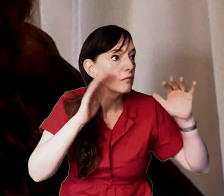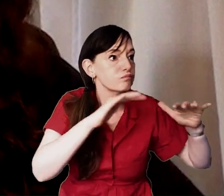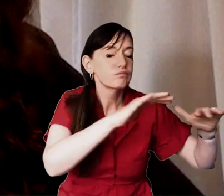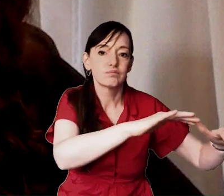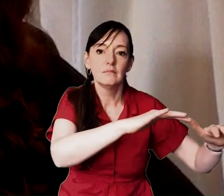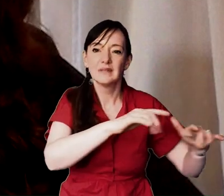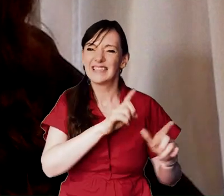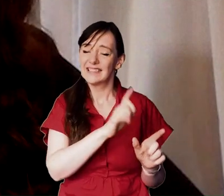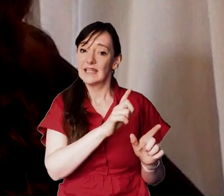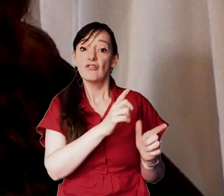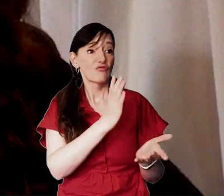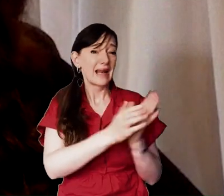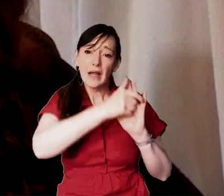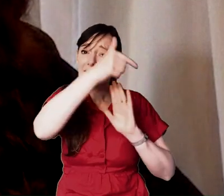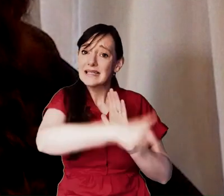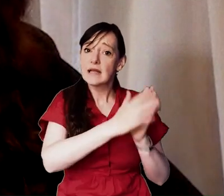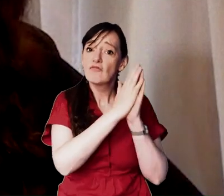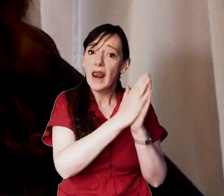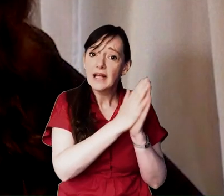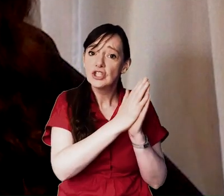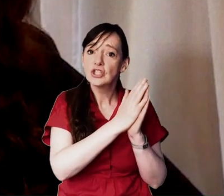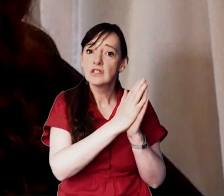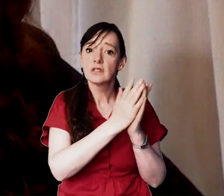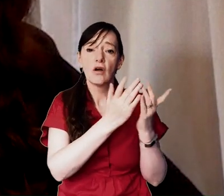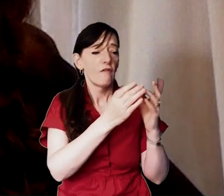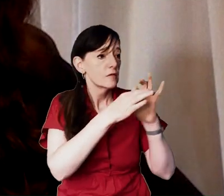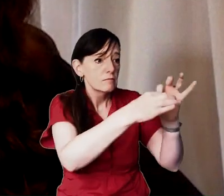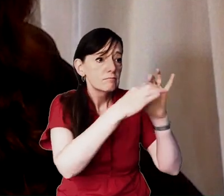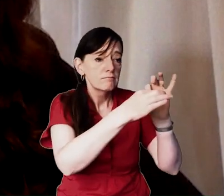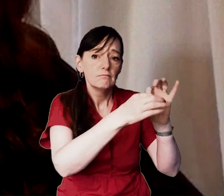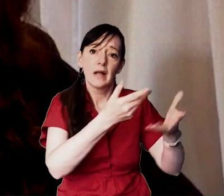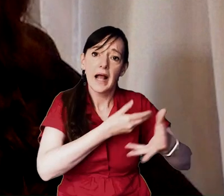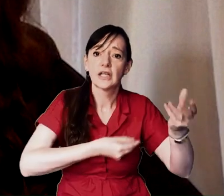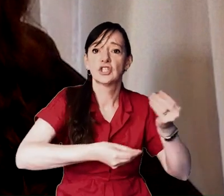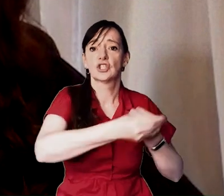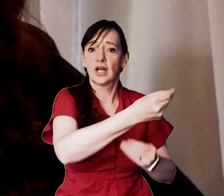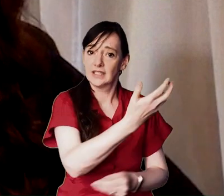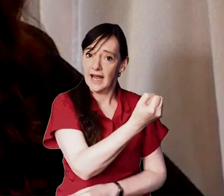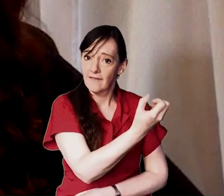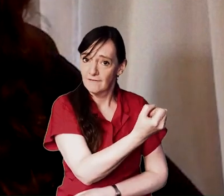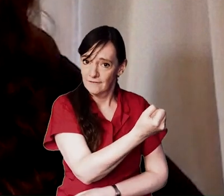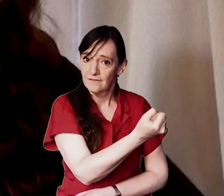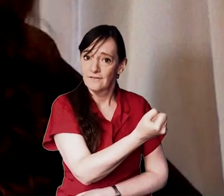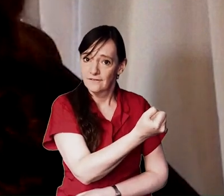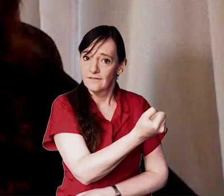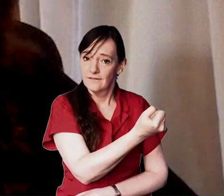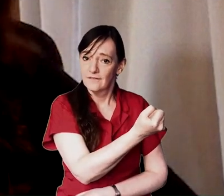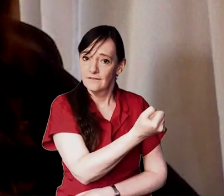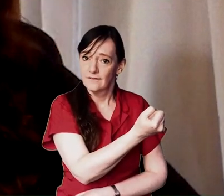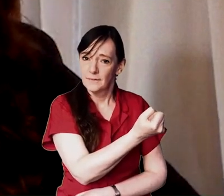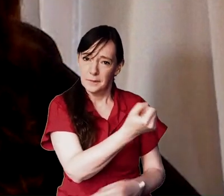he says it's a religion of transaction of communion and exchange the things that